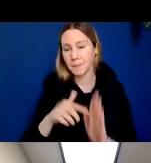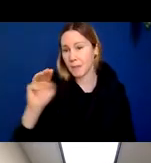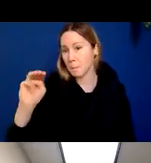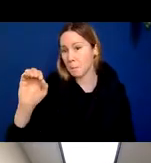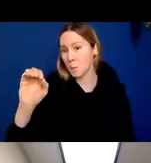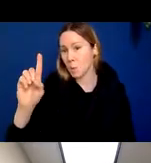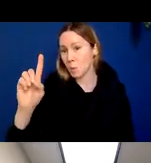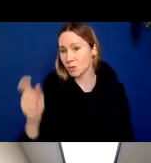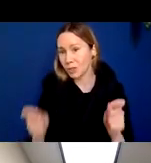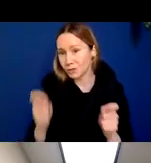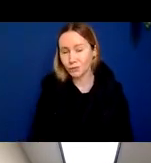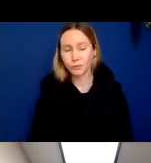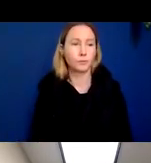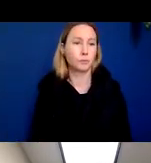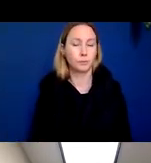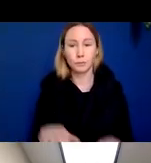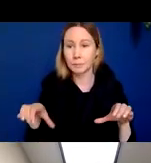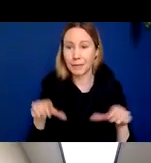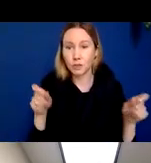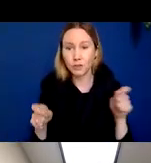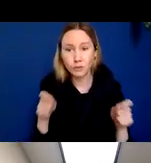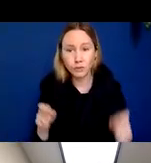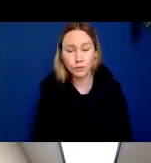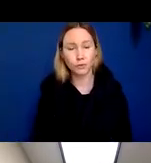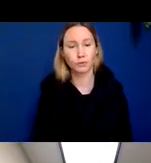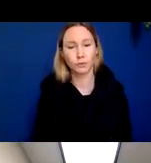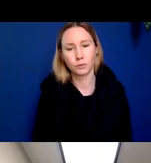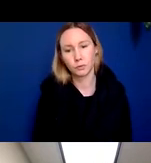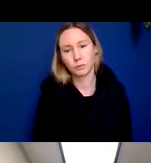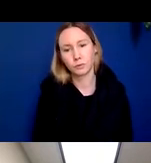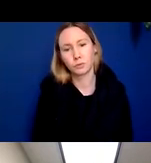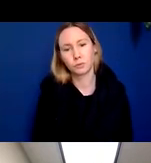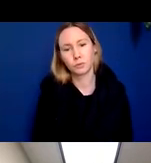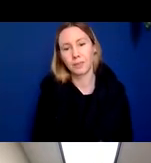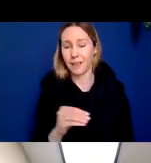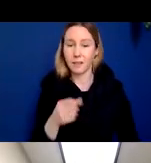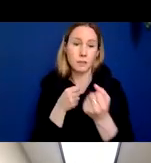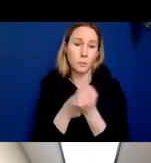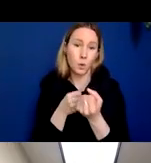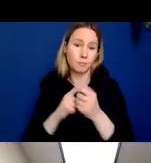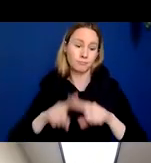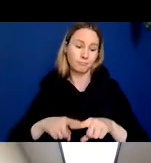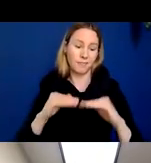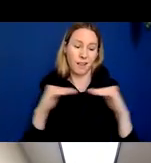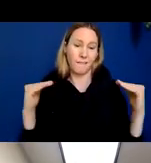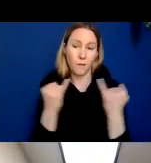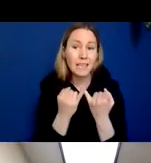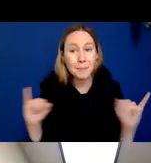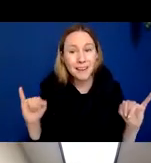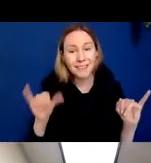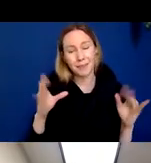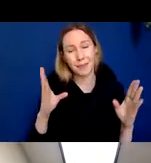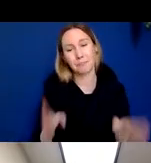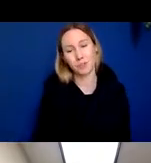example, or changes in behavior. And as well as support, depending on the level of independence of the person.